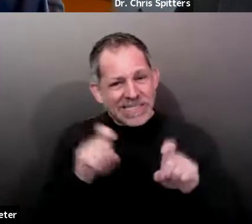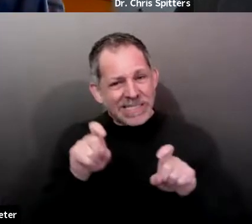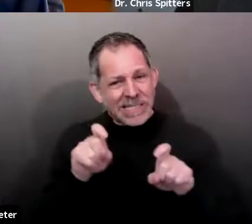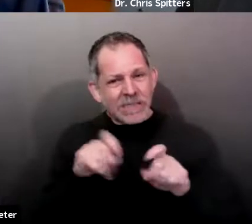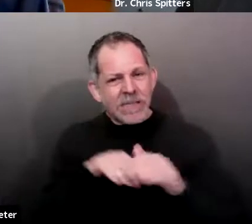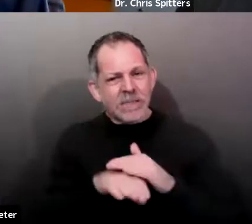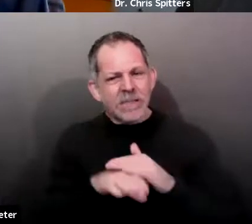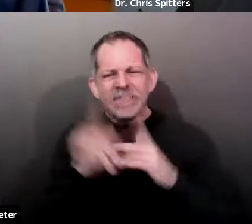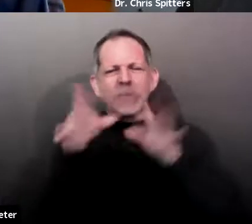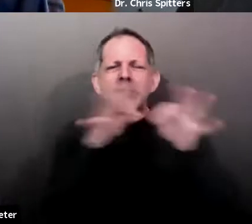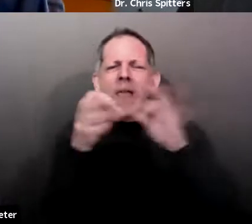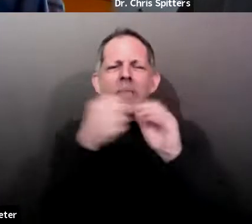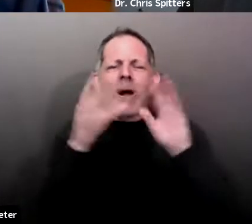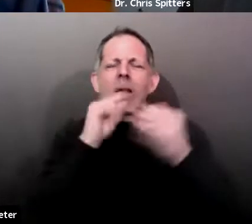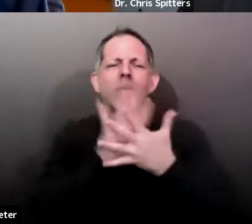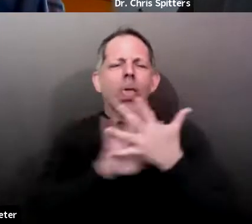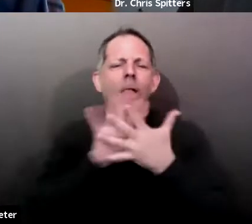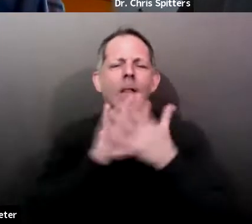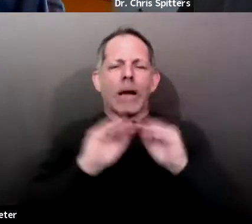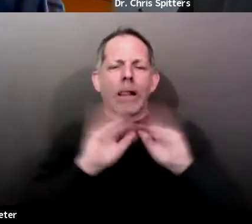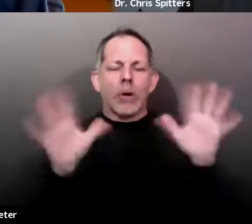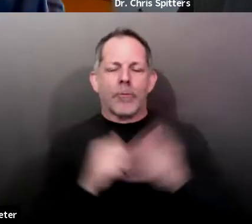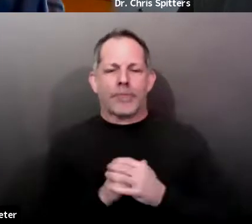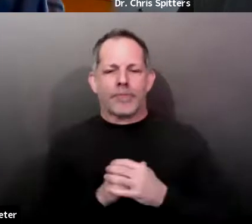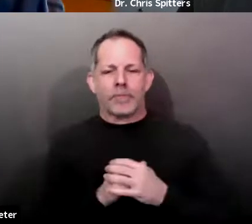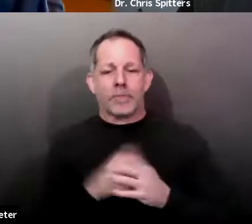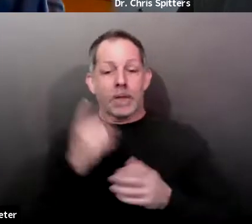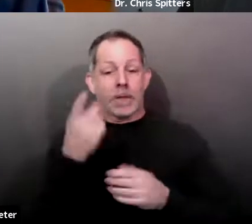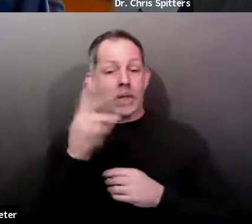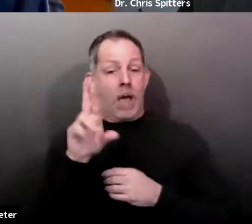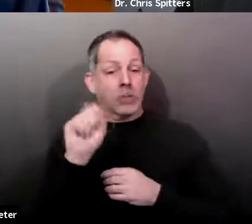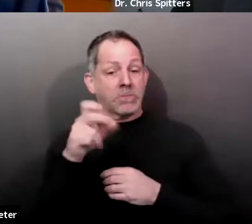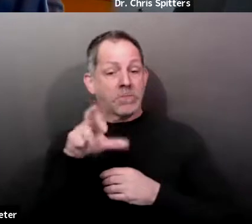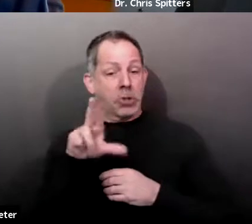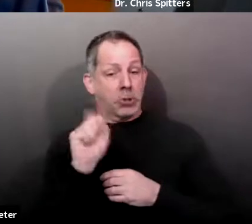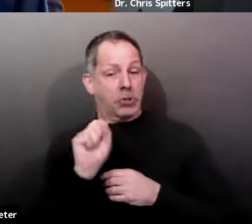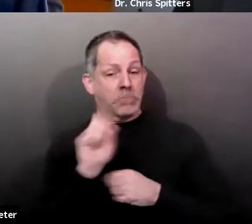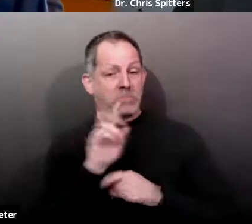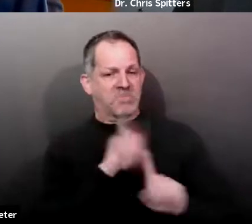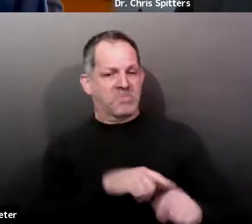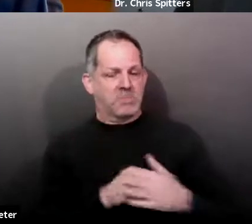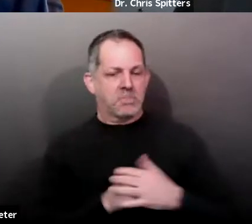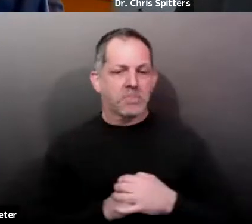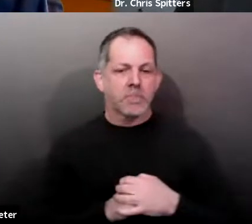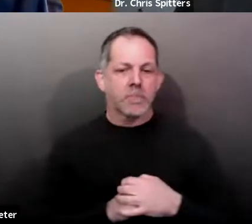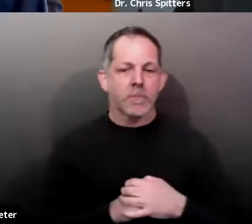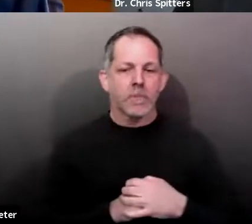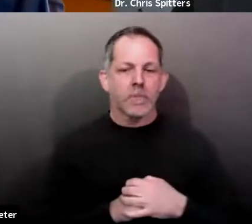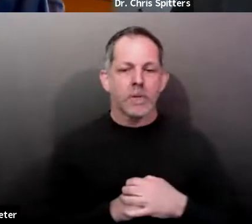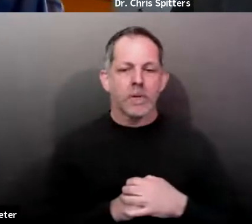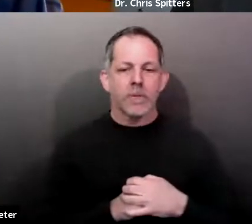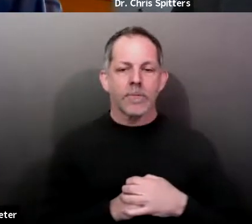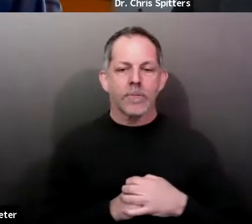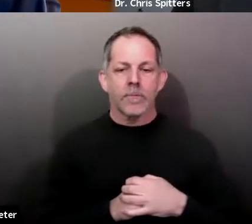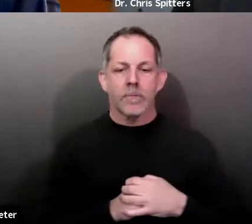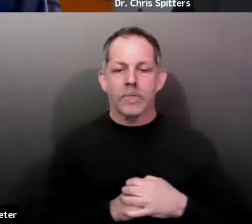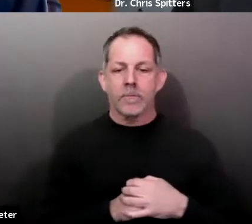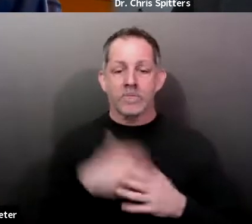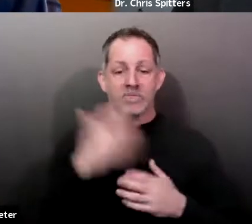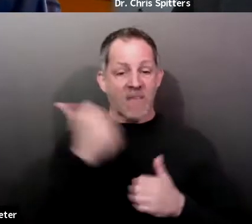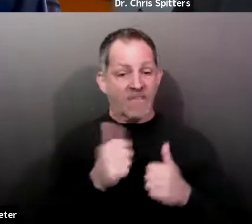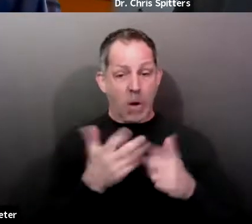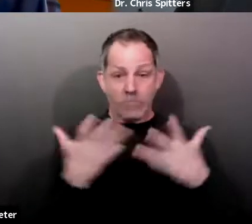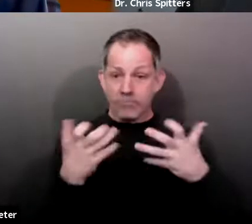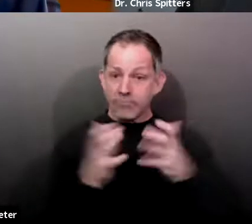Well, you know, I think it just speaks to, uh, everybody's continued efforts. Um, and,